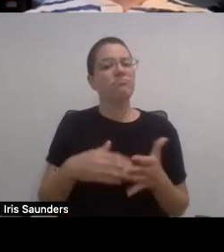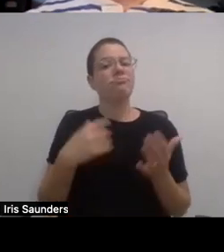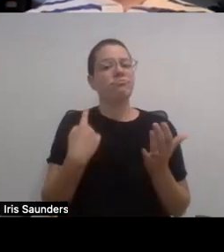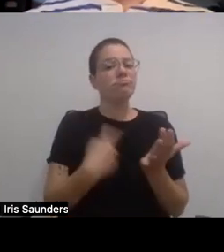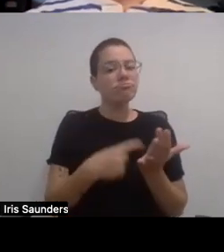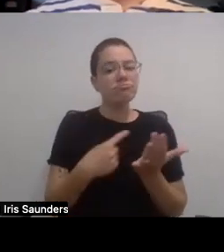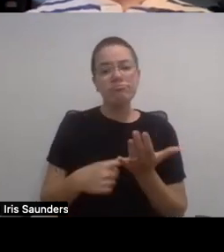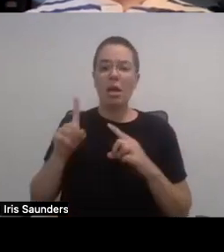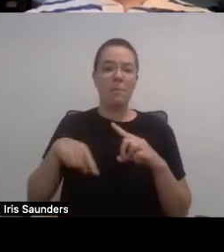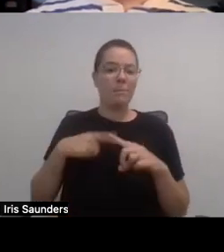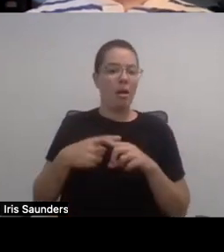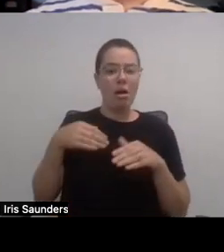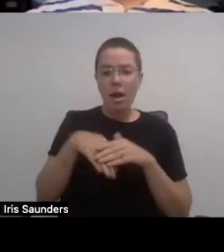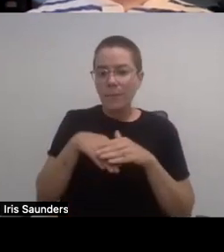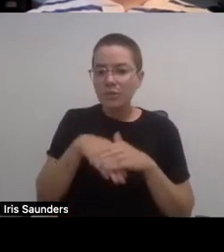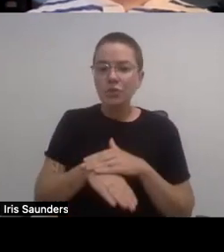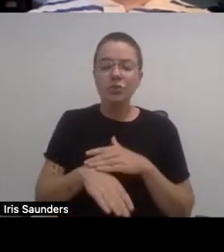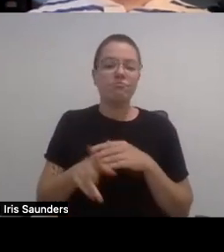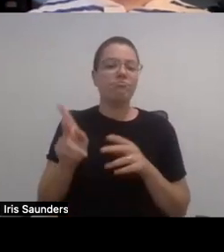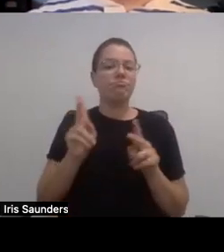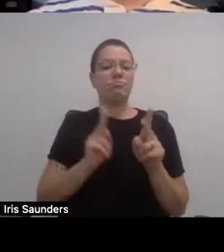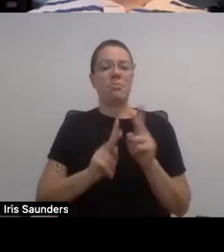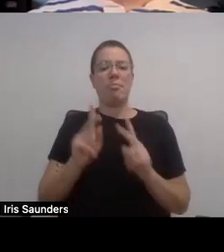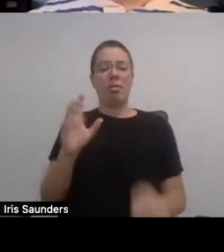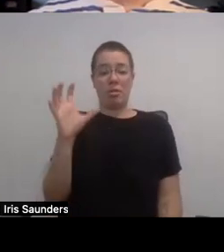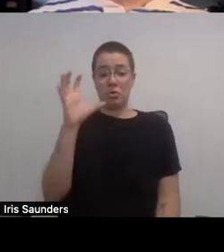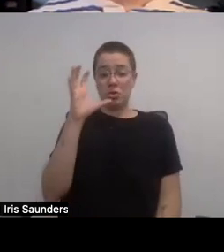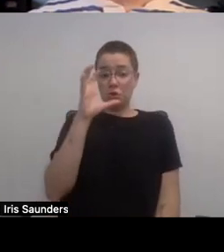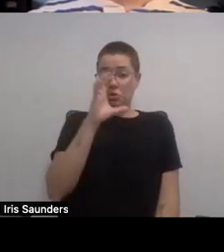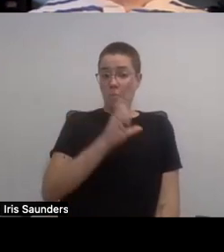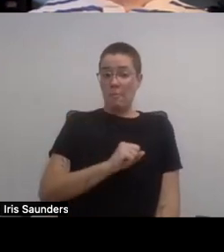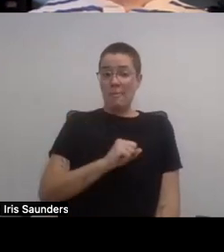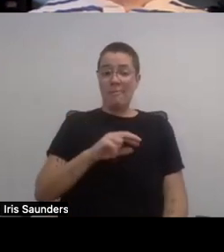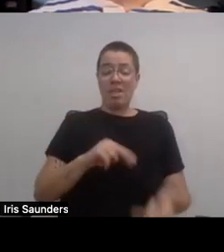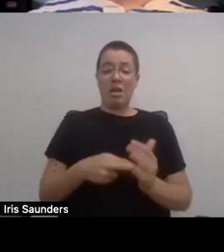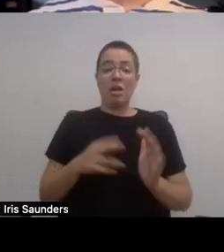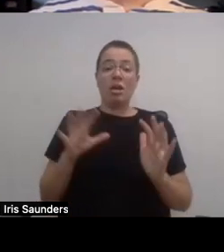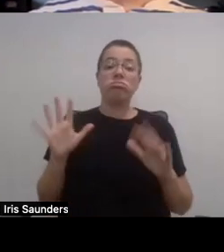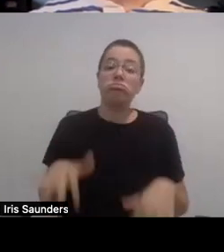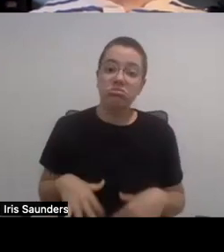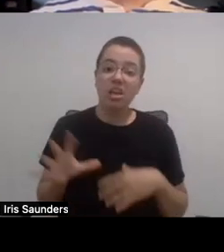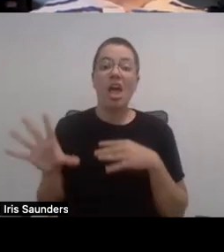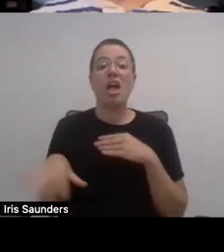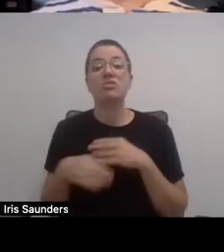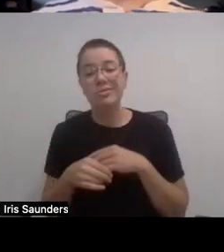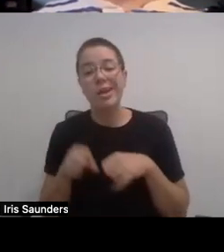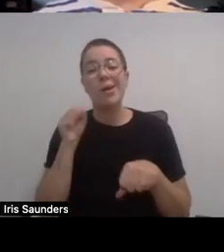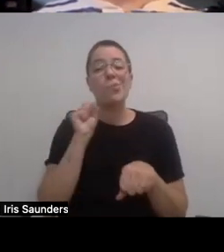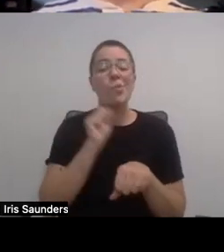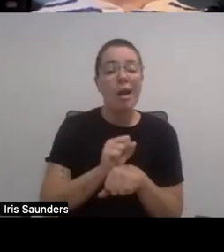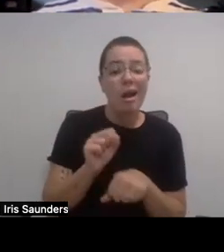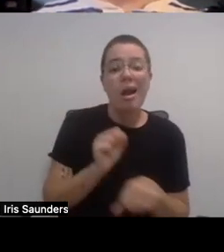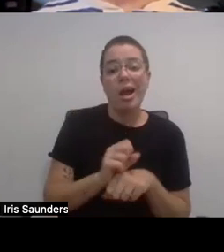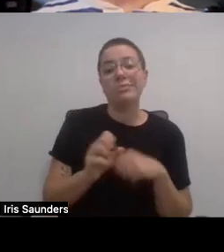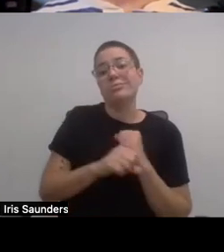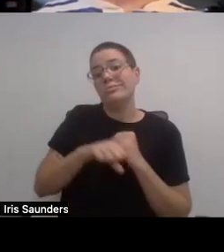accessibility, people assume that it's extra or they have to do, like, some